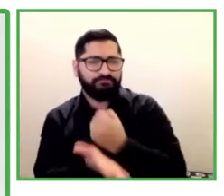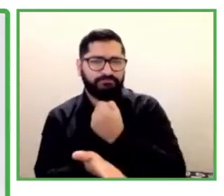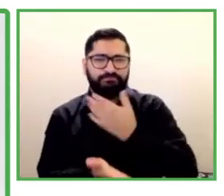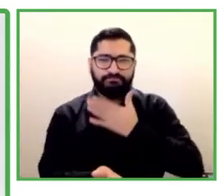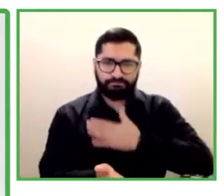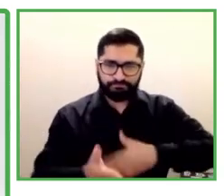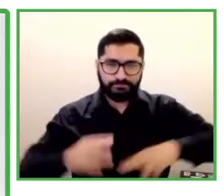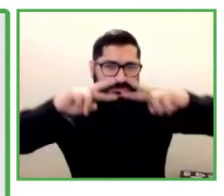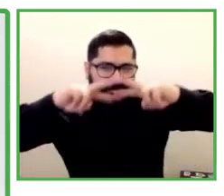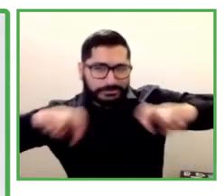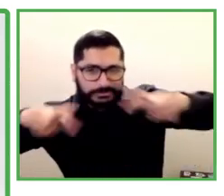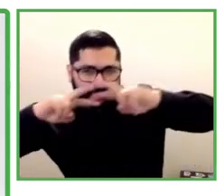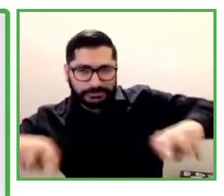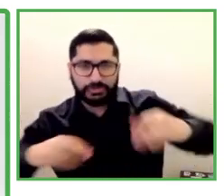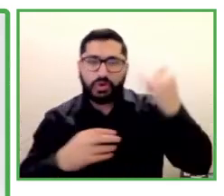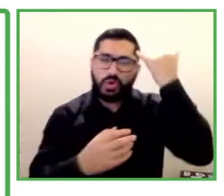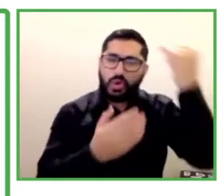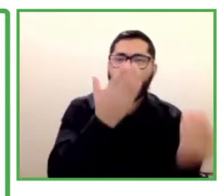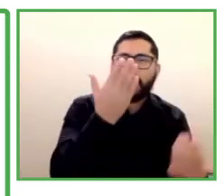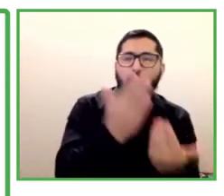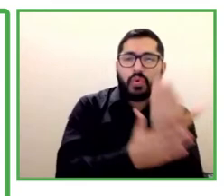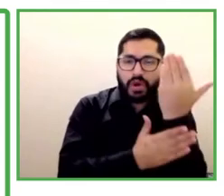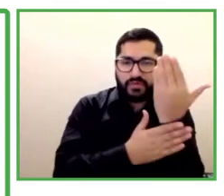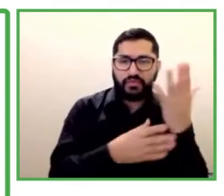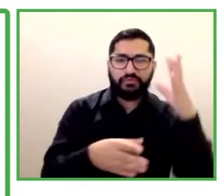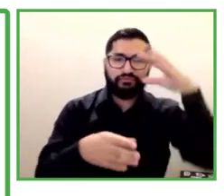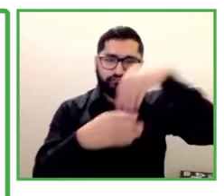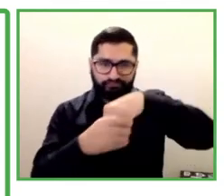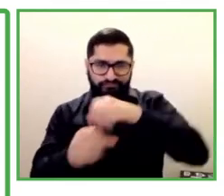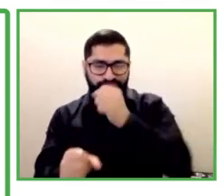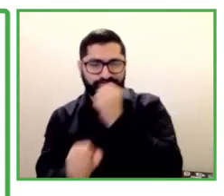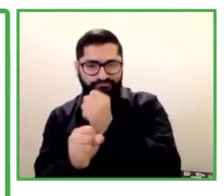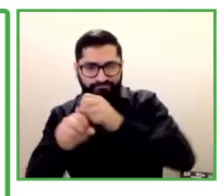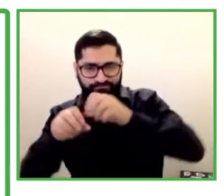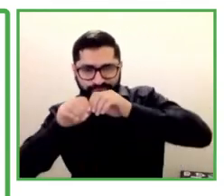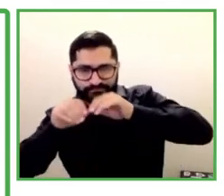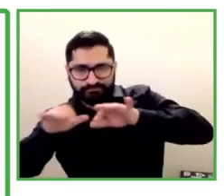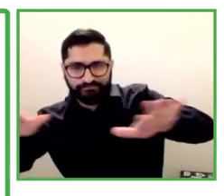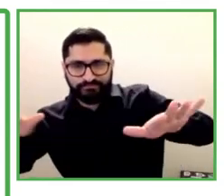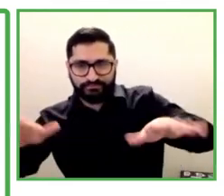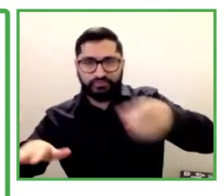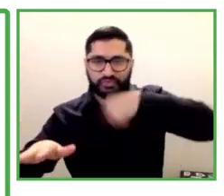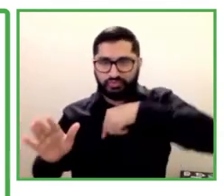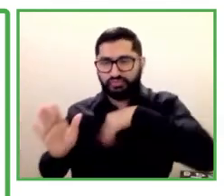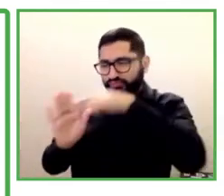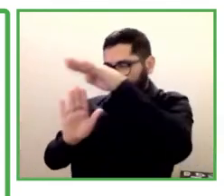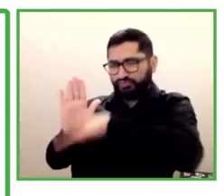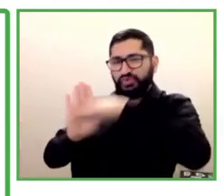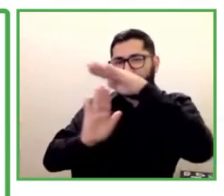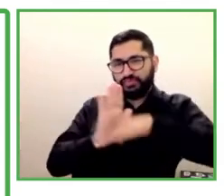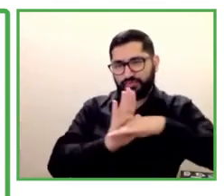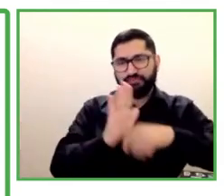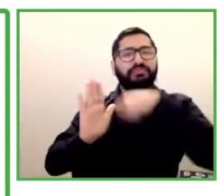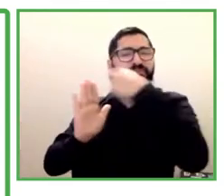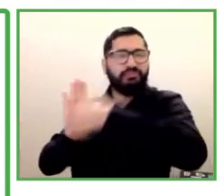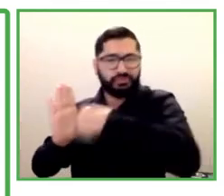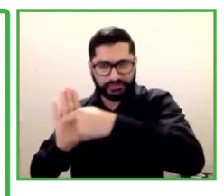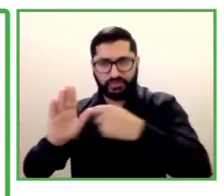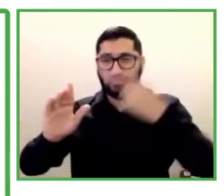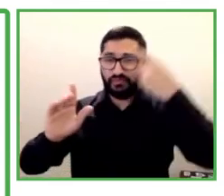We are also looking at partners to continue developing the e-learning platform.